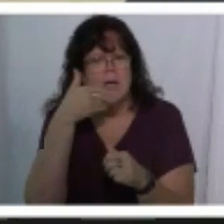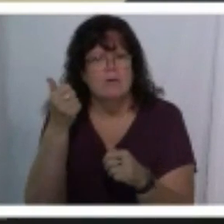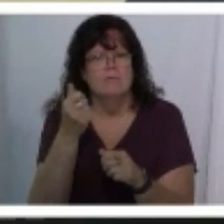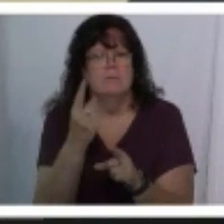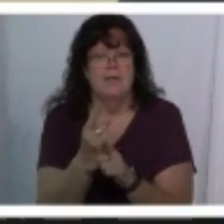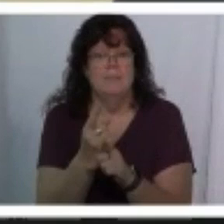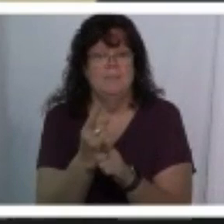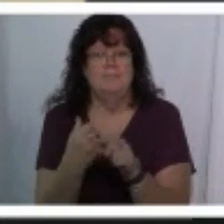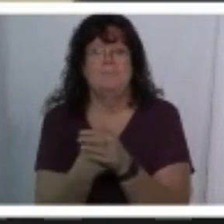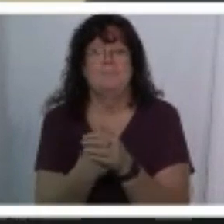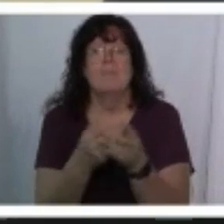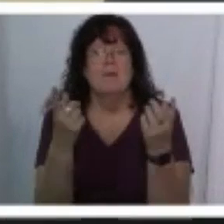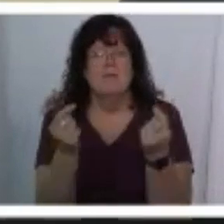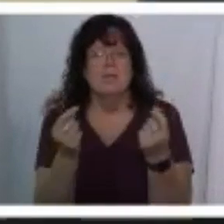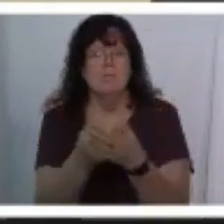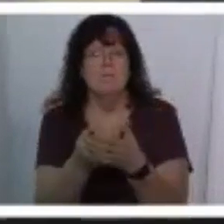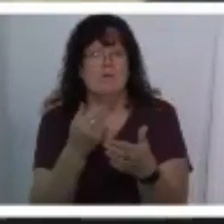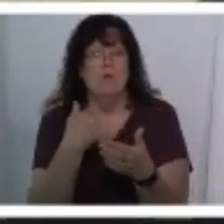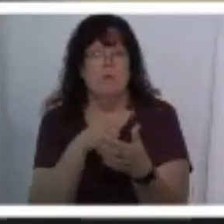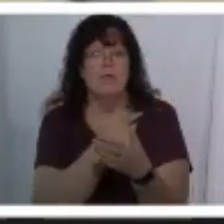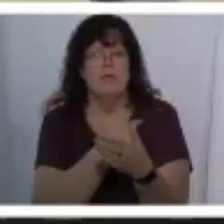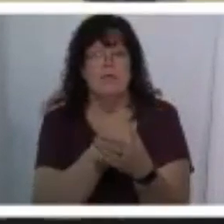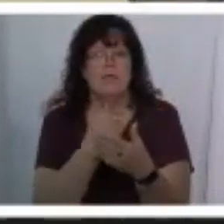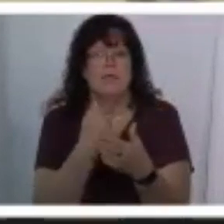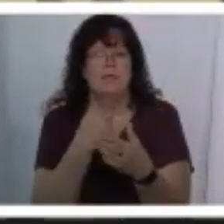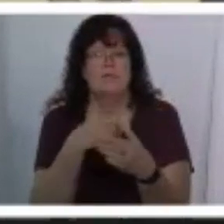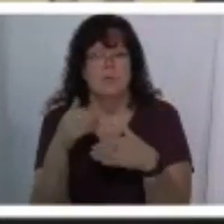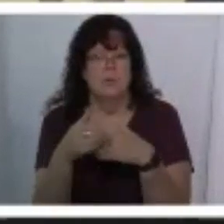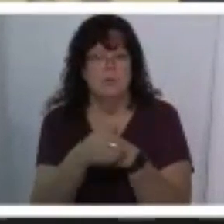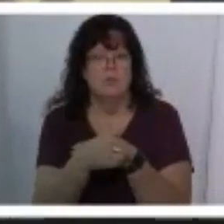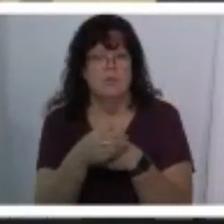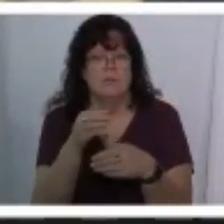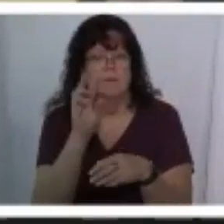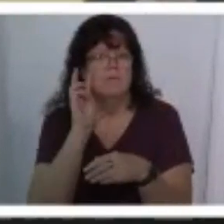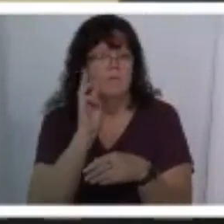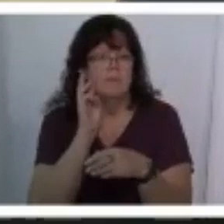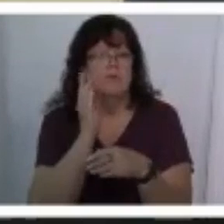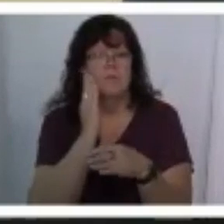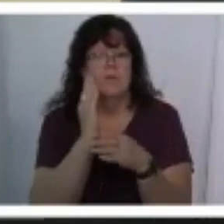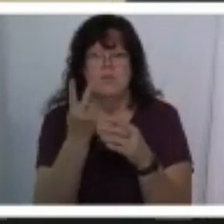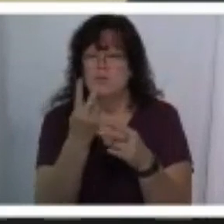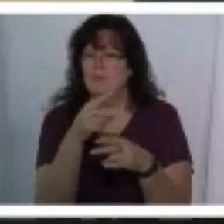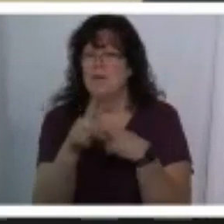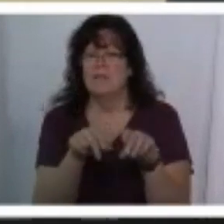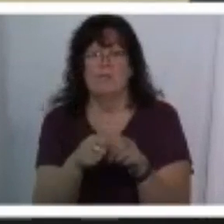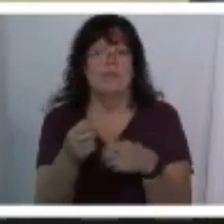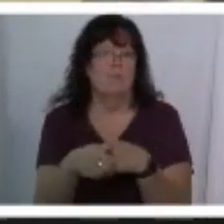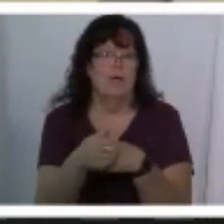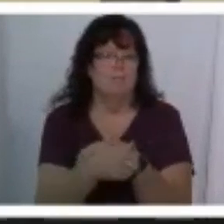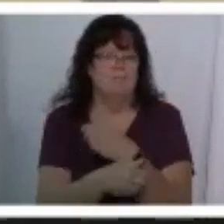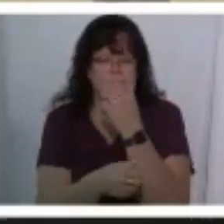um what we want to do before we break bread is we want to also break bread right there's two kinds of breaking bread and uh